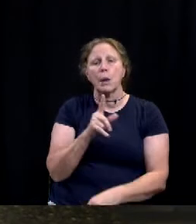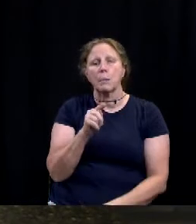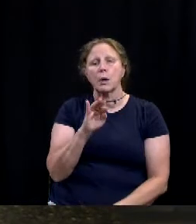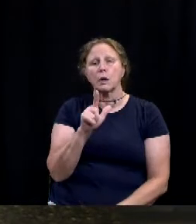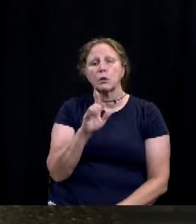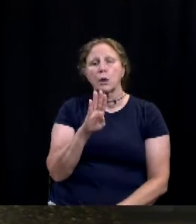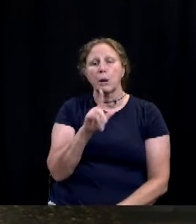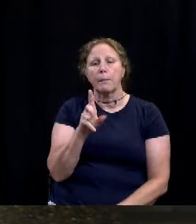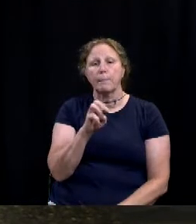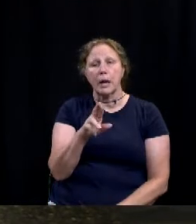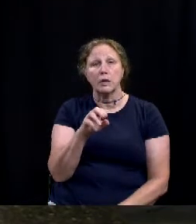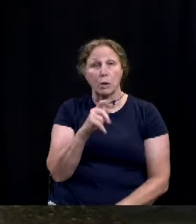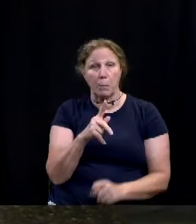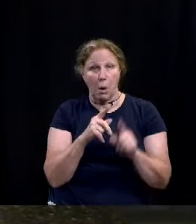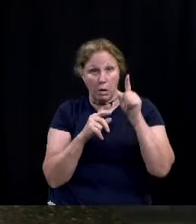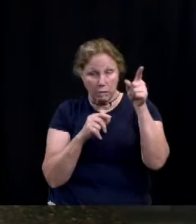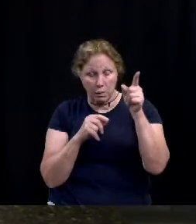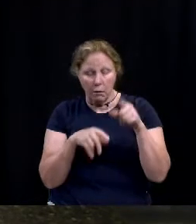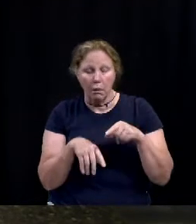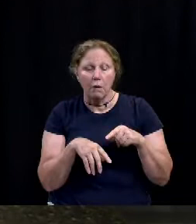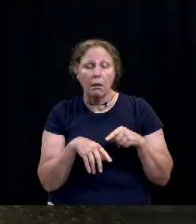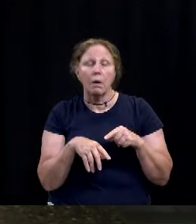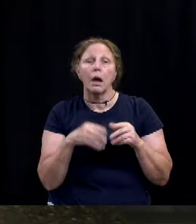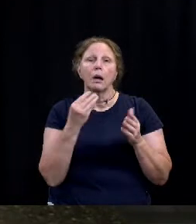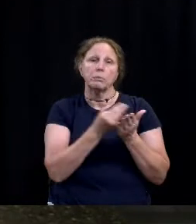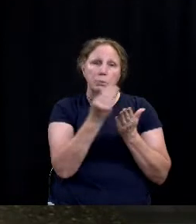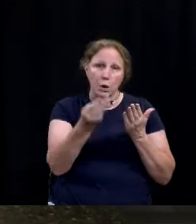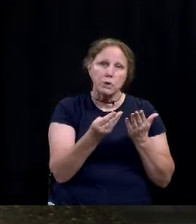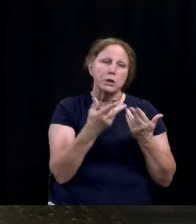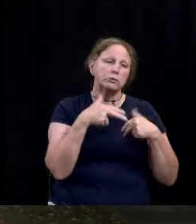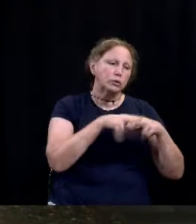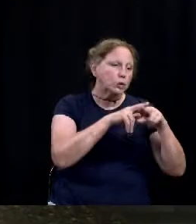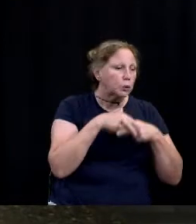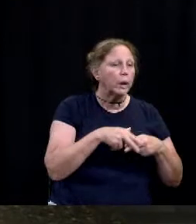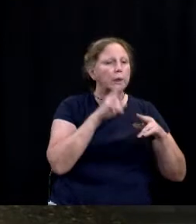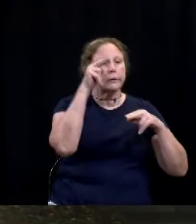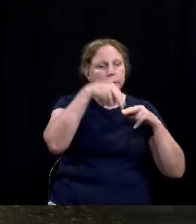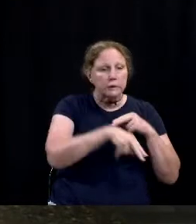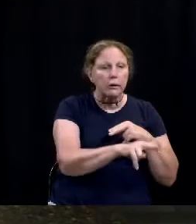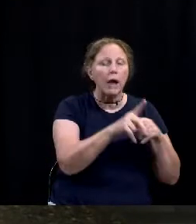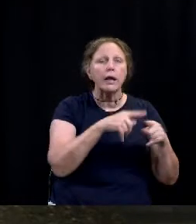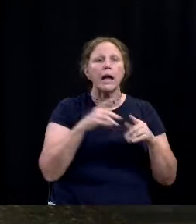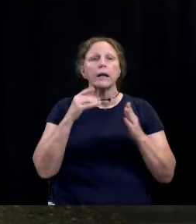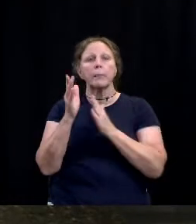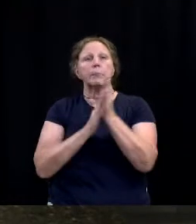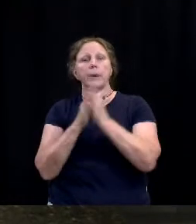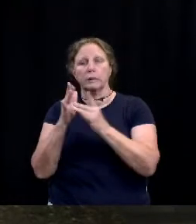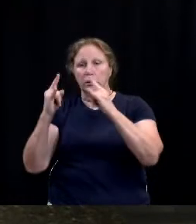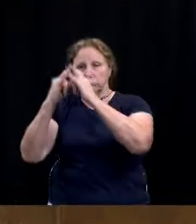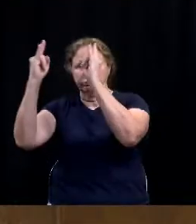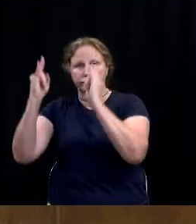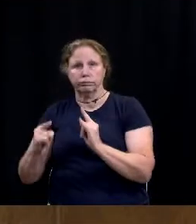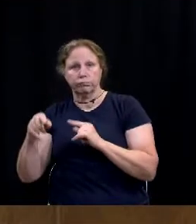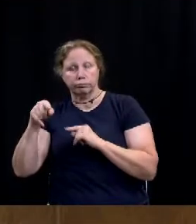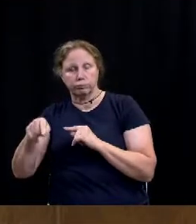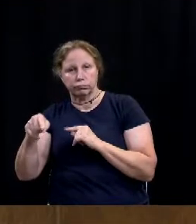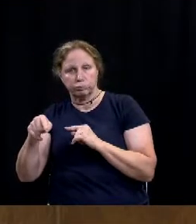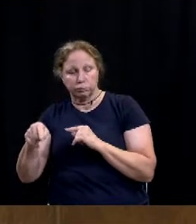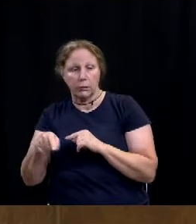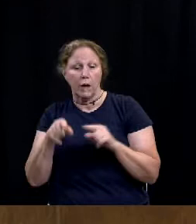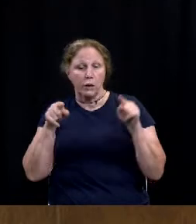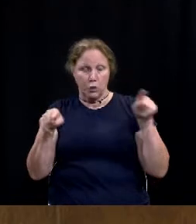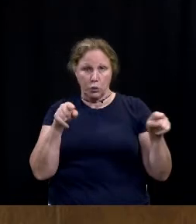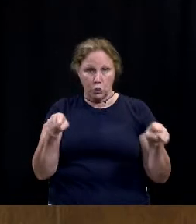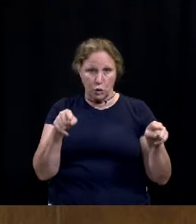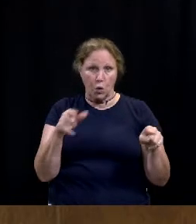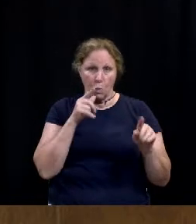and include the purchase of playground equipment and a picnic pavilion. These two pieces of infrastructure will be